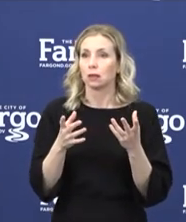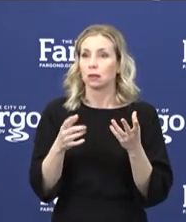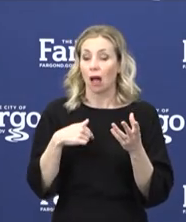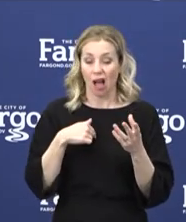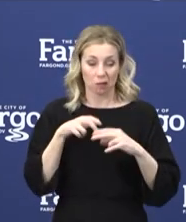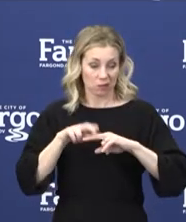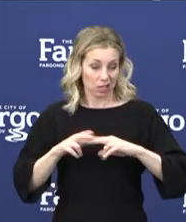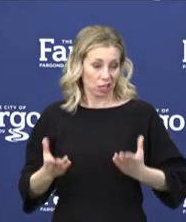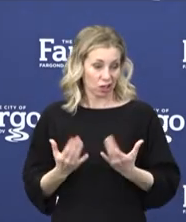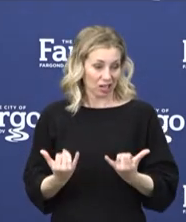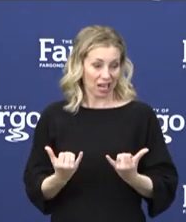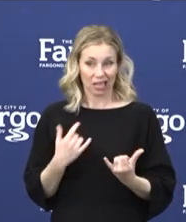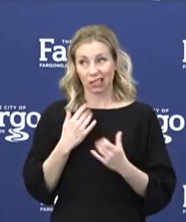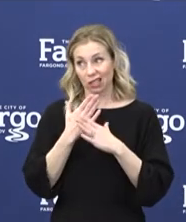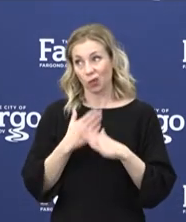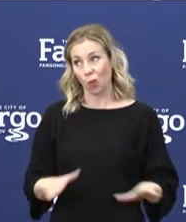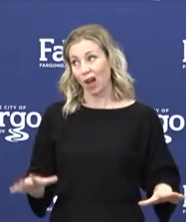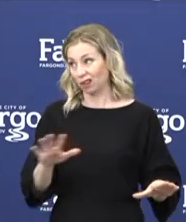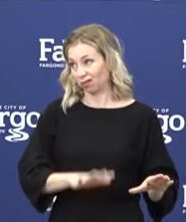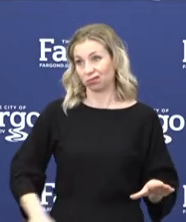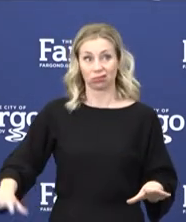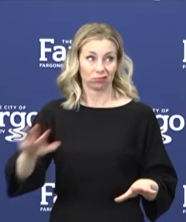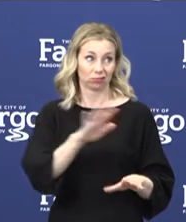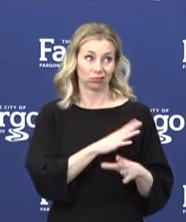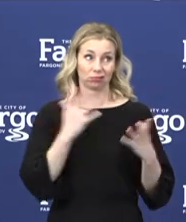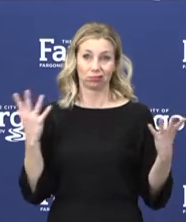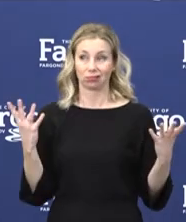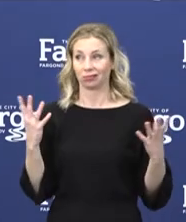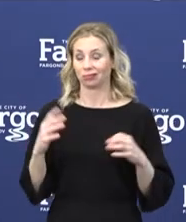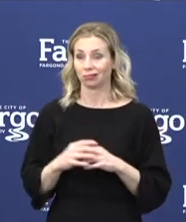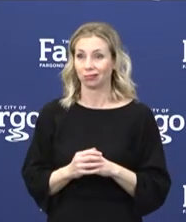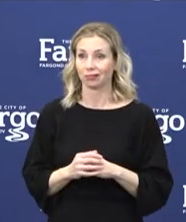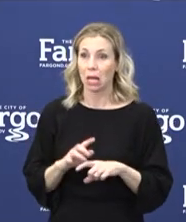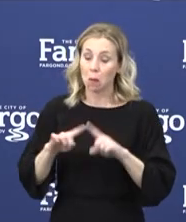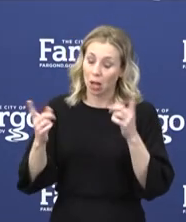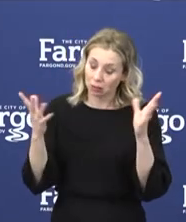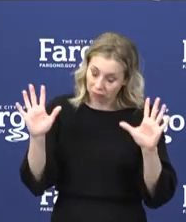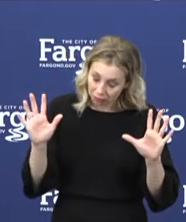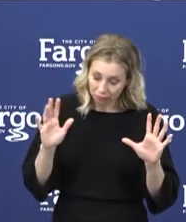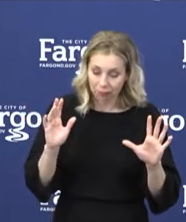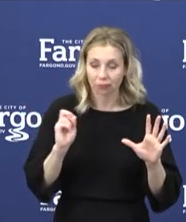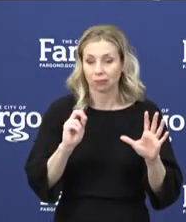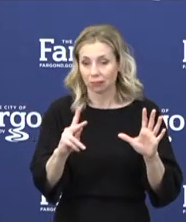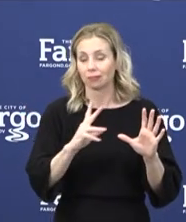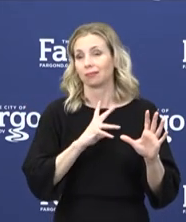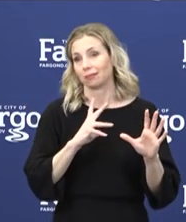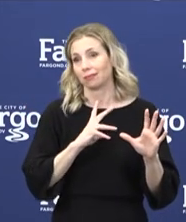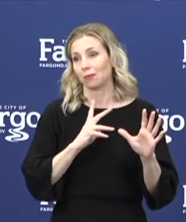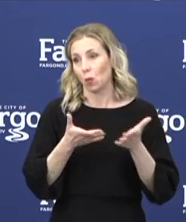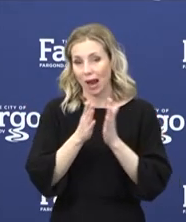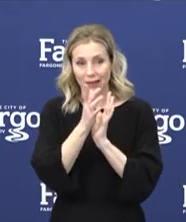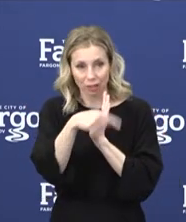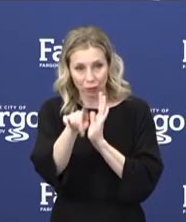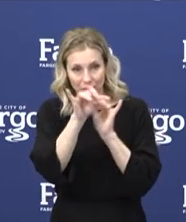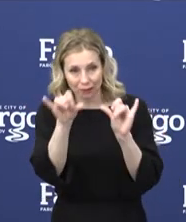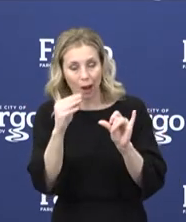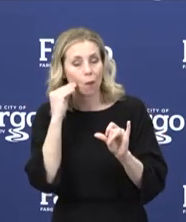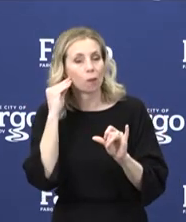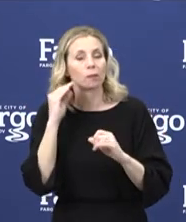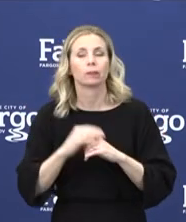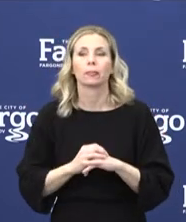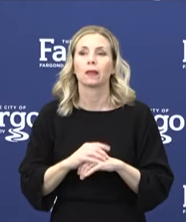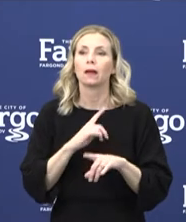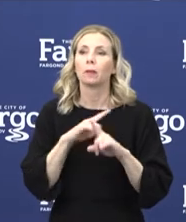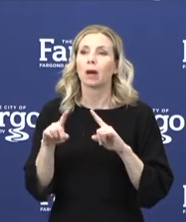it's a little right around here. But that's okay. That's what we're asking the public to do. But we're constantly